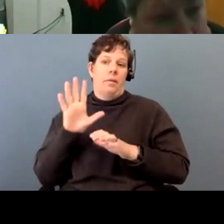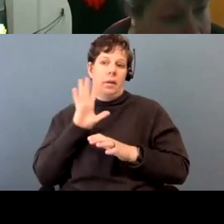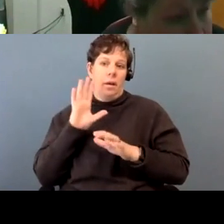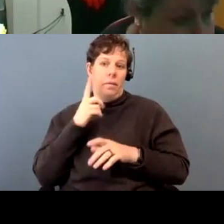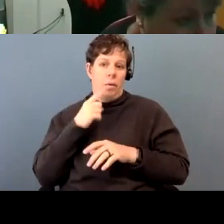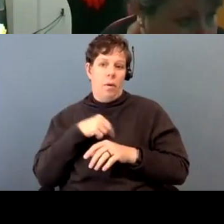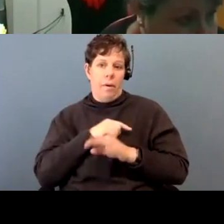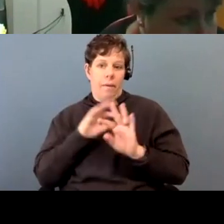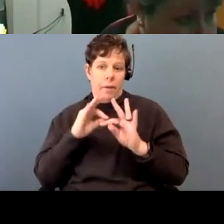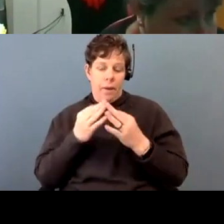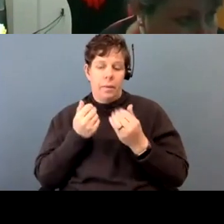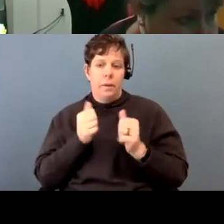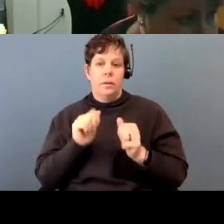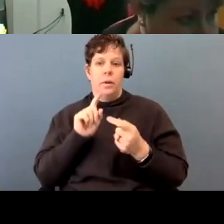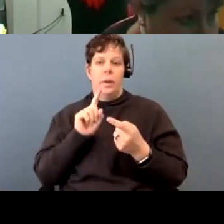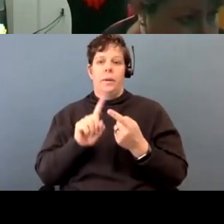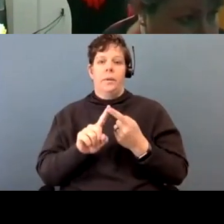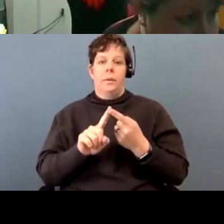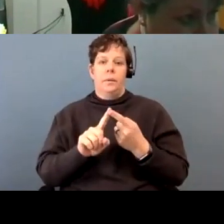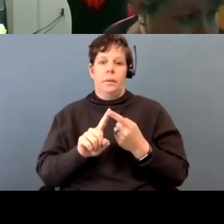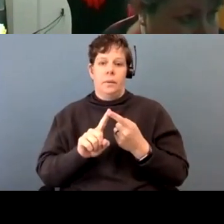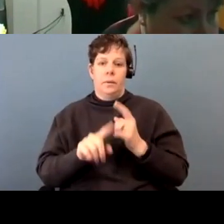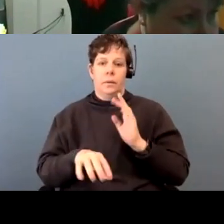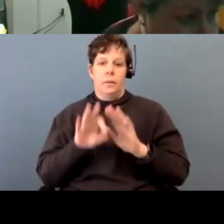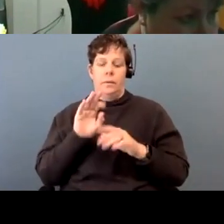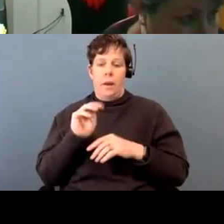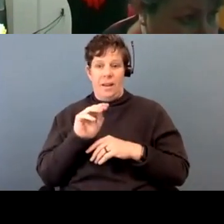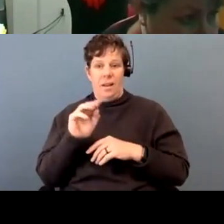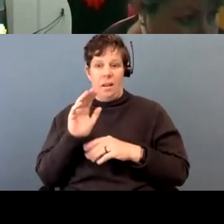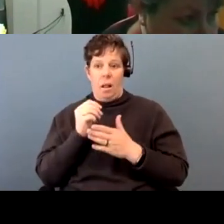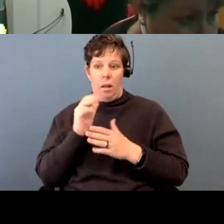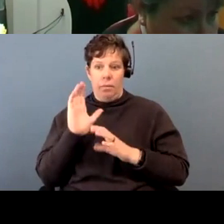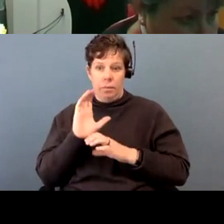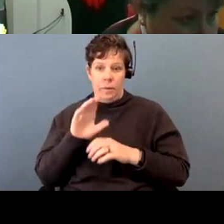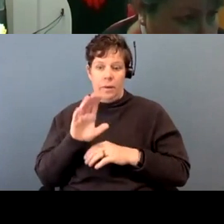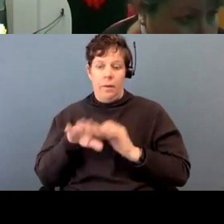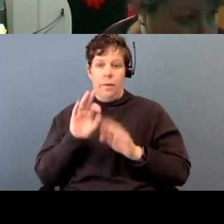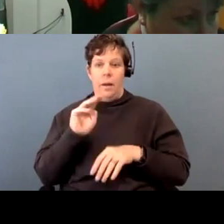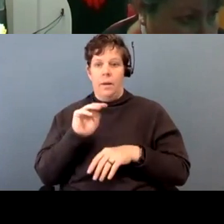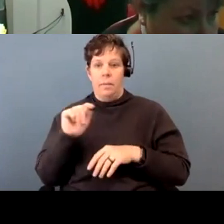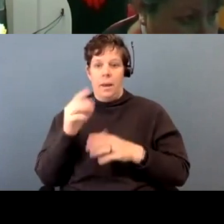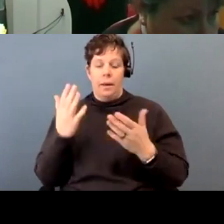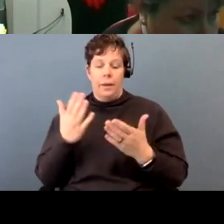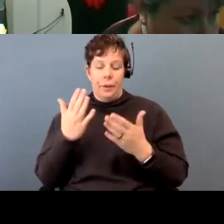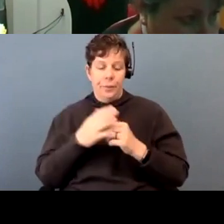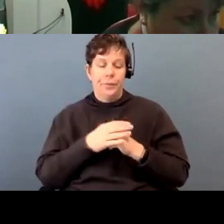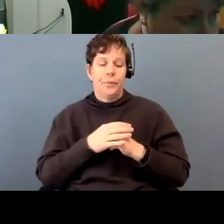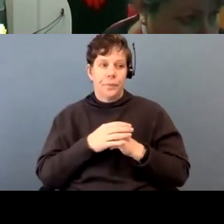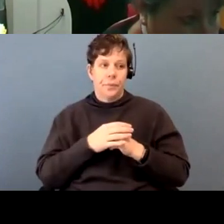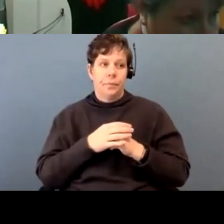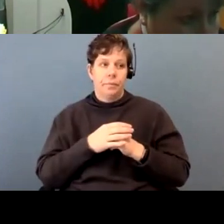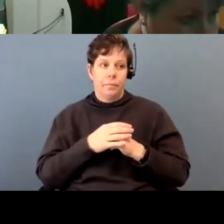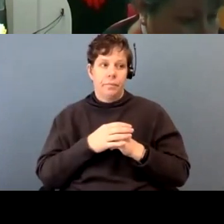you know, trying to, um, find that, um, here, but that's, you know, it's just